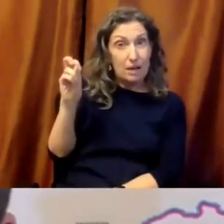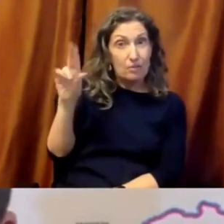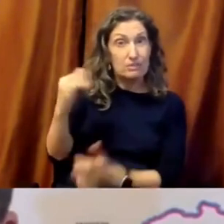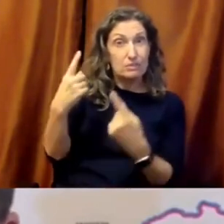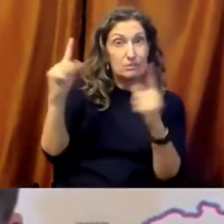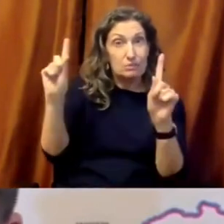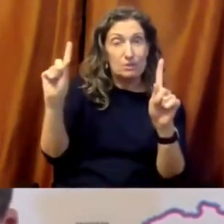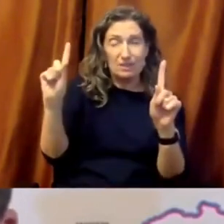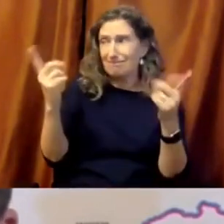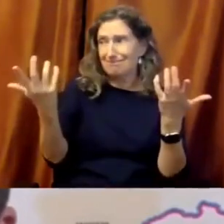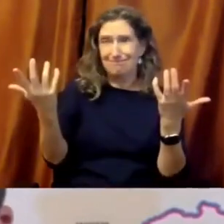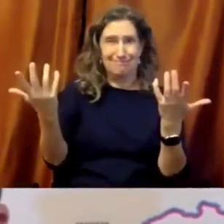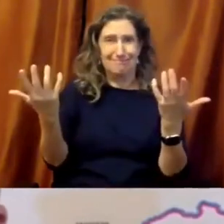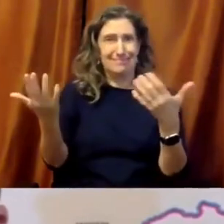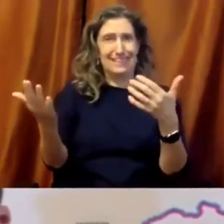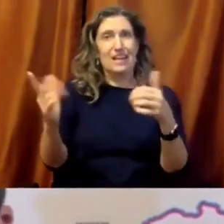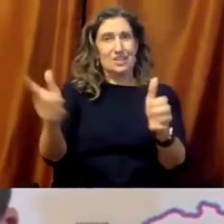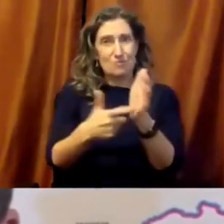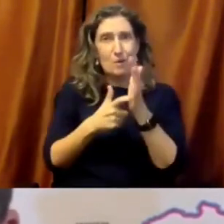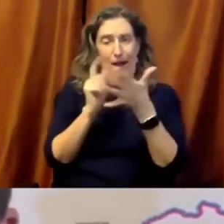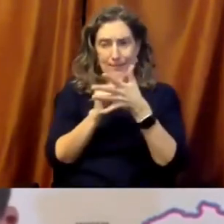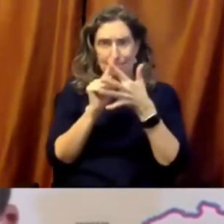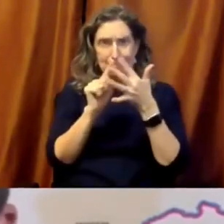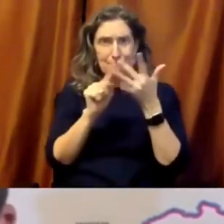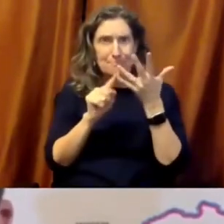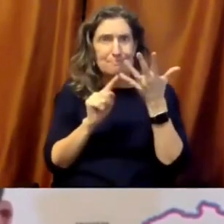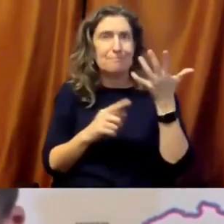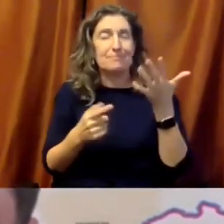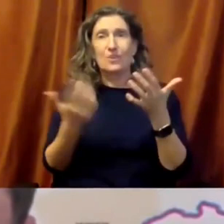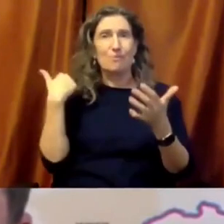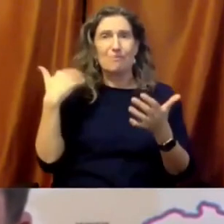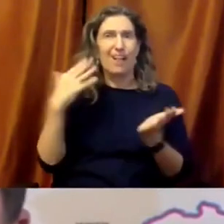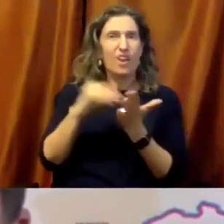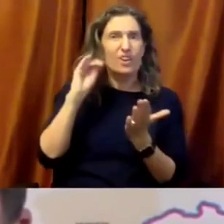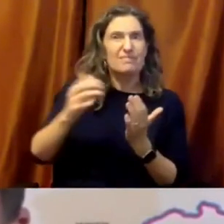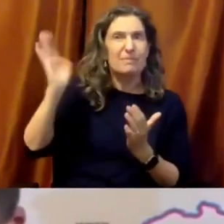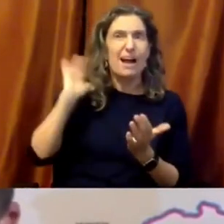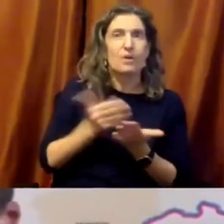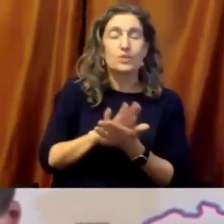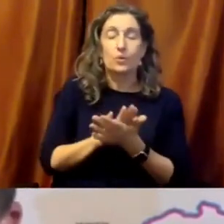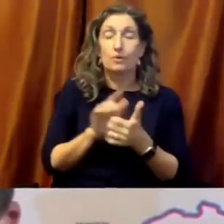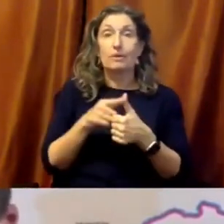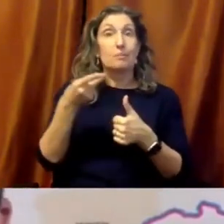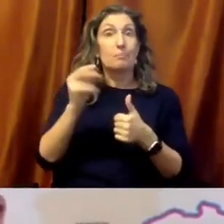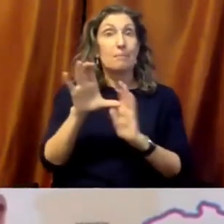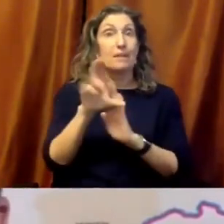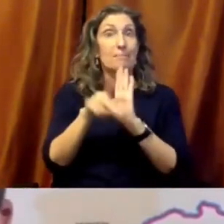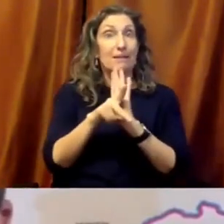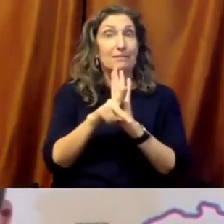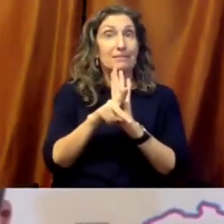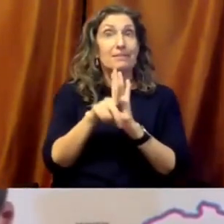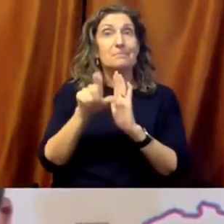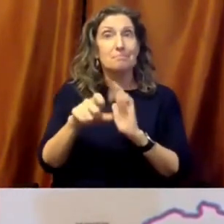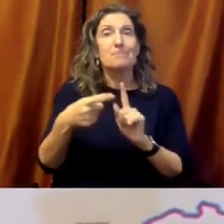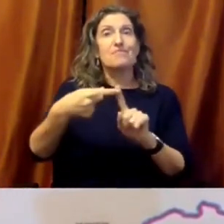policies must be grounded in fact. Fictions are fictions. They're not just the other side of truths.